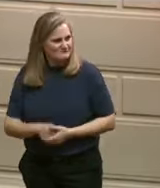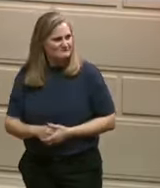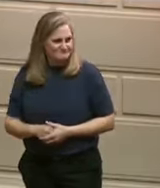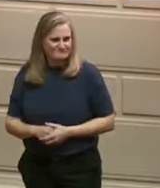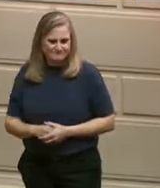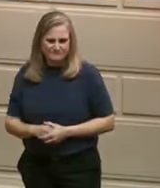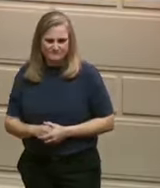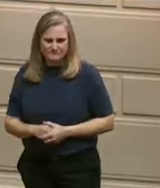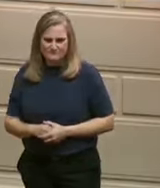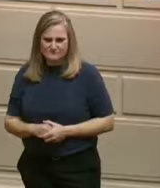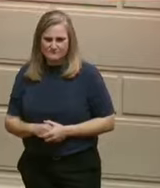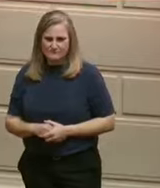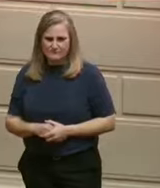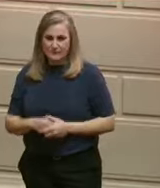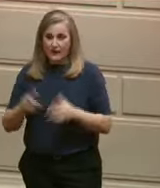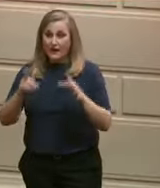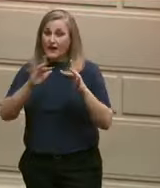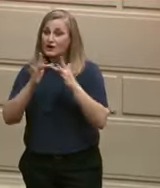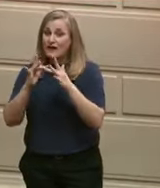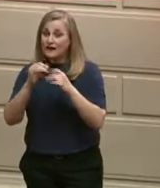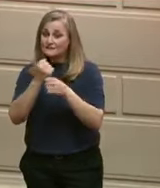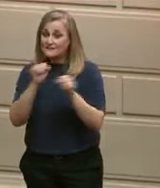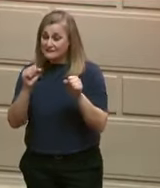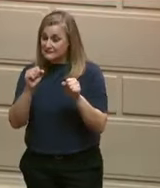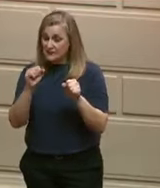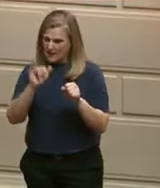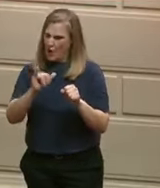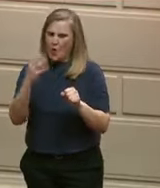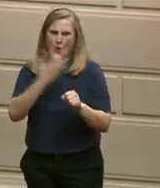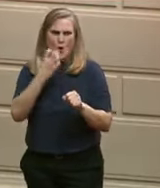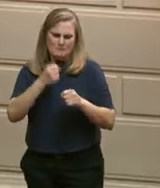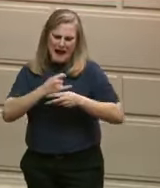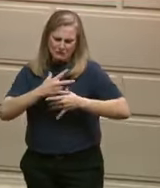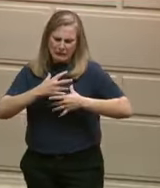field with thousands of unfilled positions.